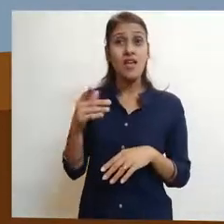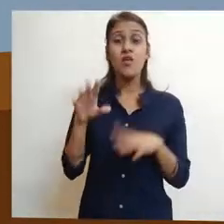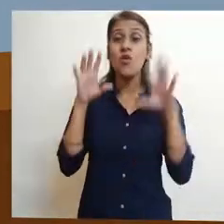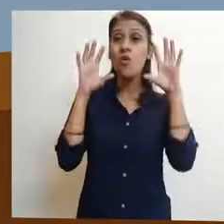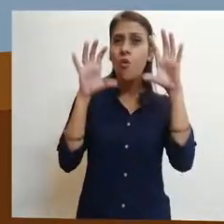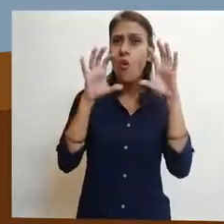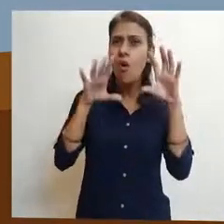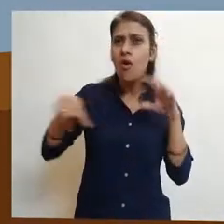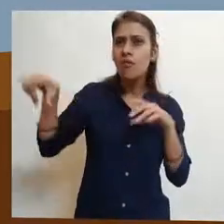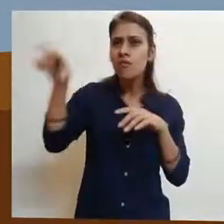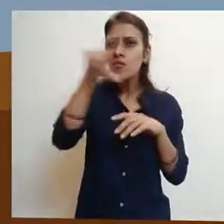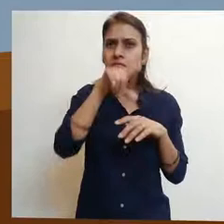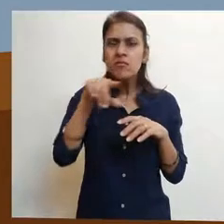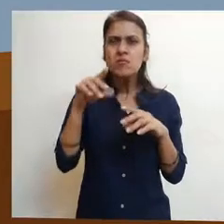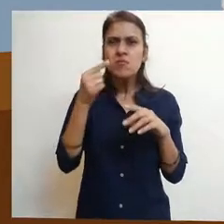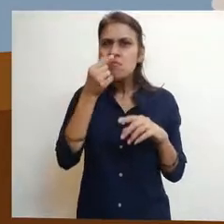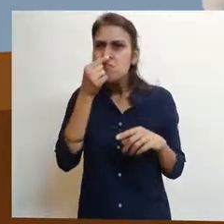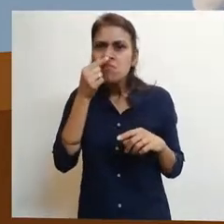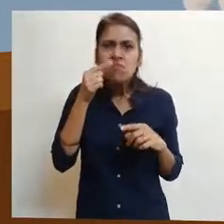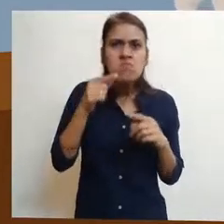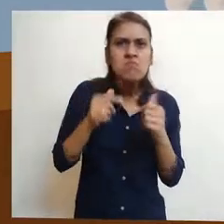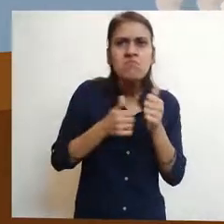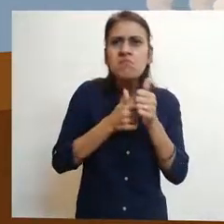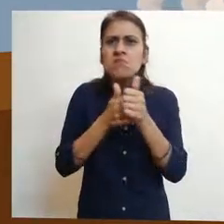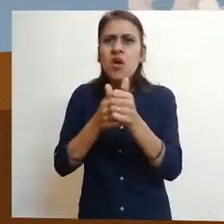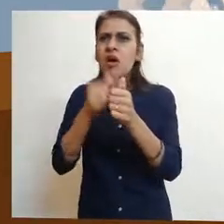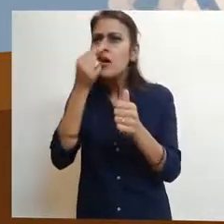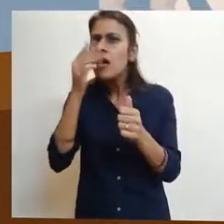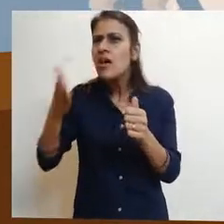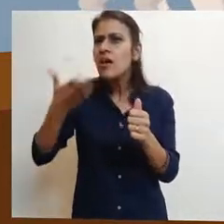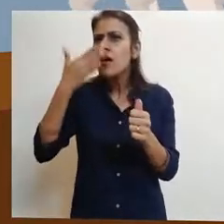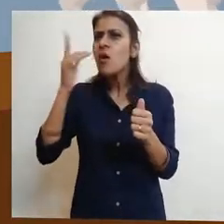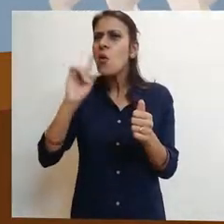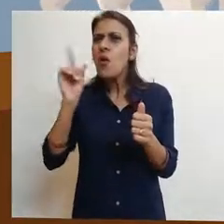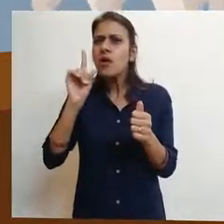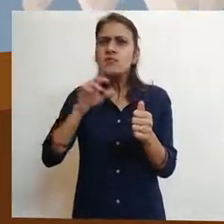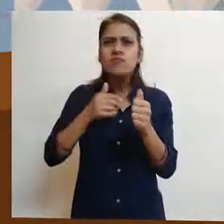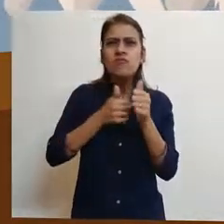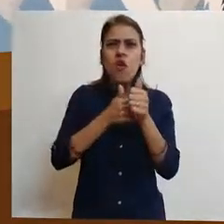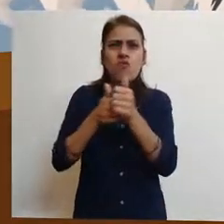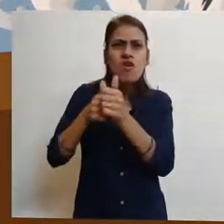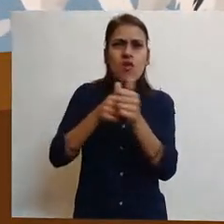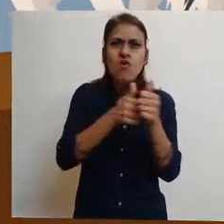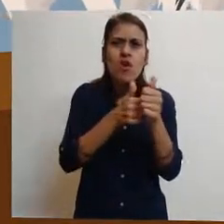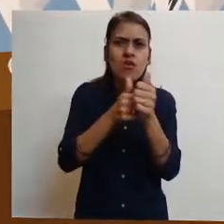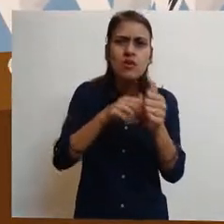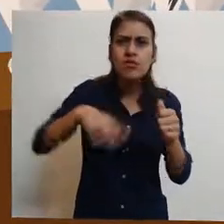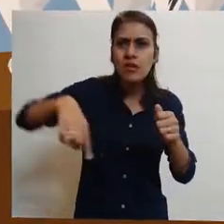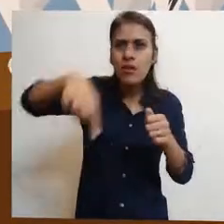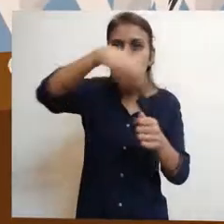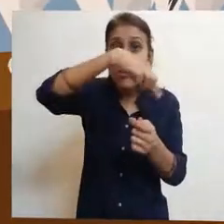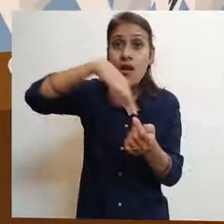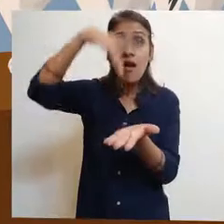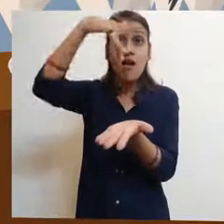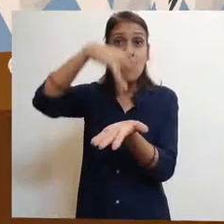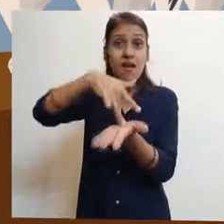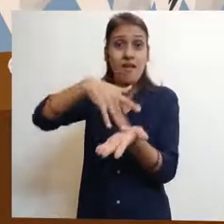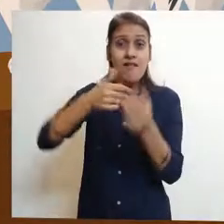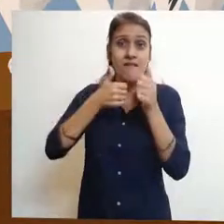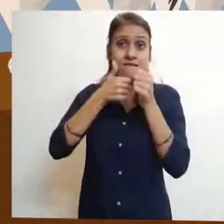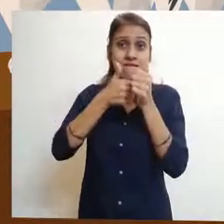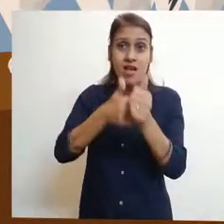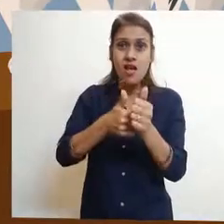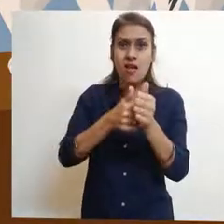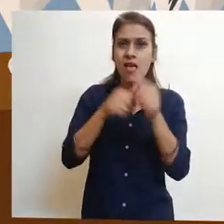A pack of wild dogs, catching the scent of boar in the wind, came to the spot where he had lain. They